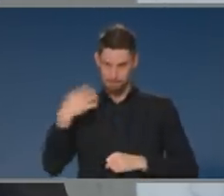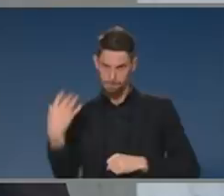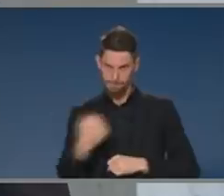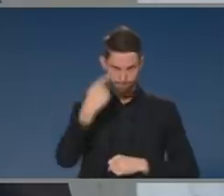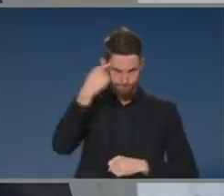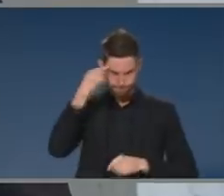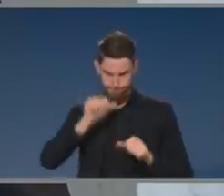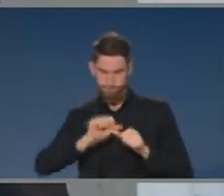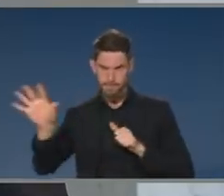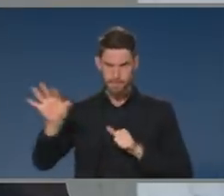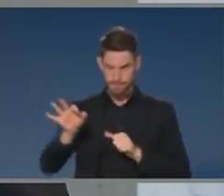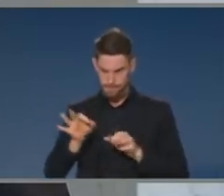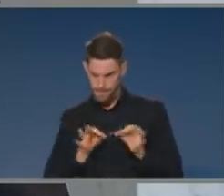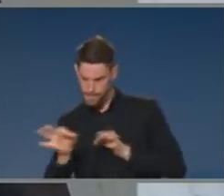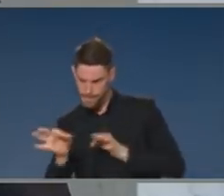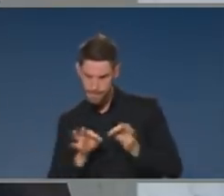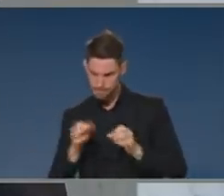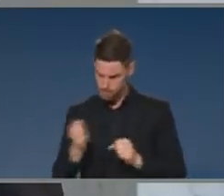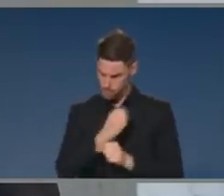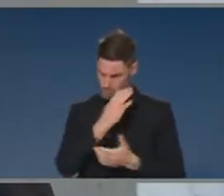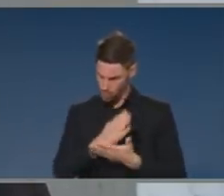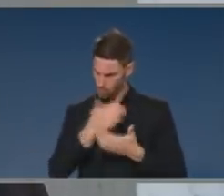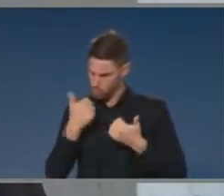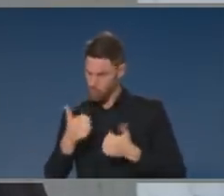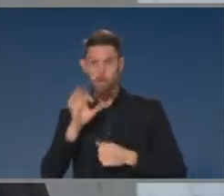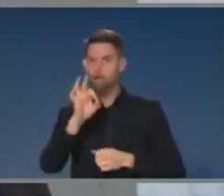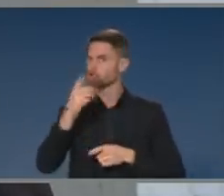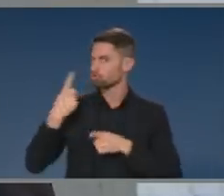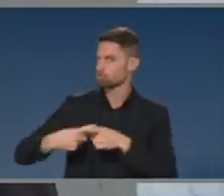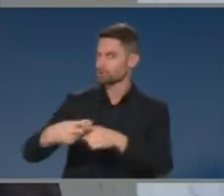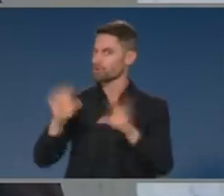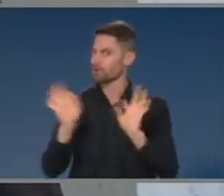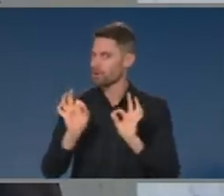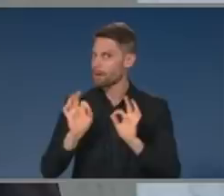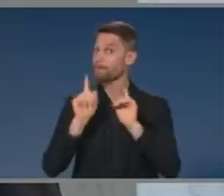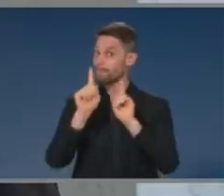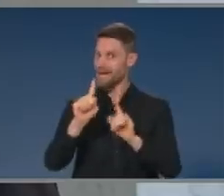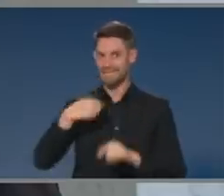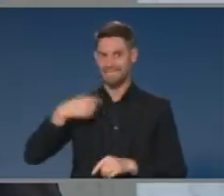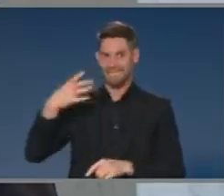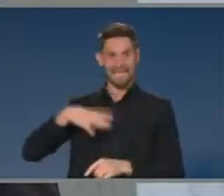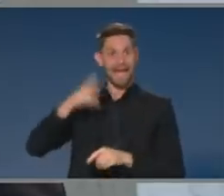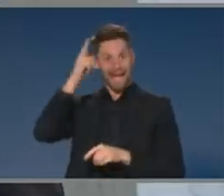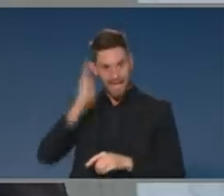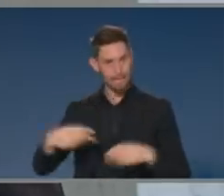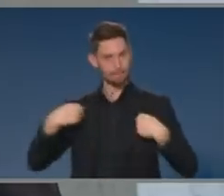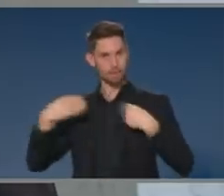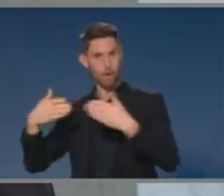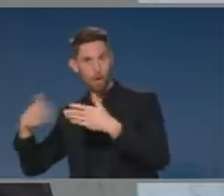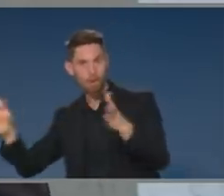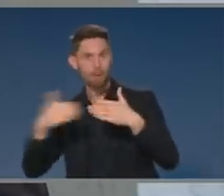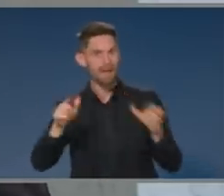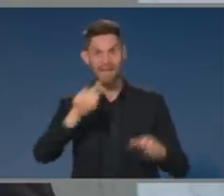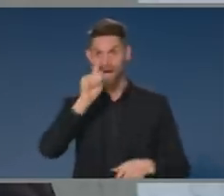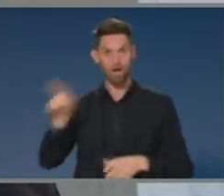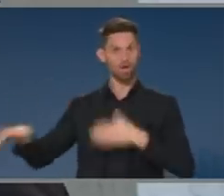can be done. And that's why it's so urgent that we move safely to reopen our economy and get people back in jobs and being supported by